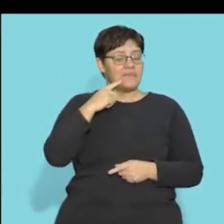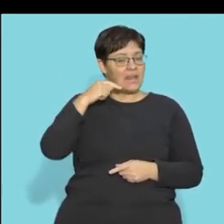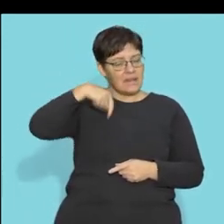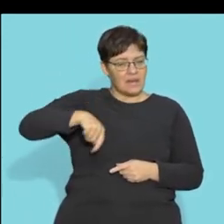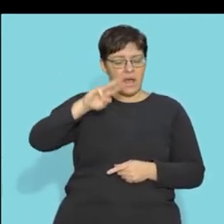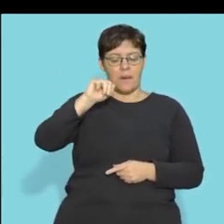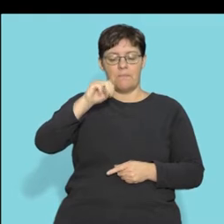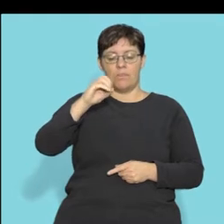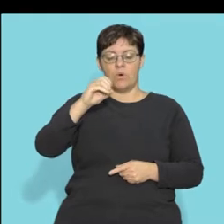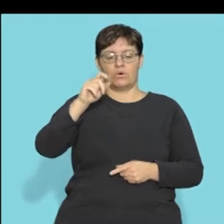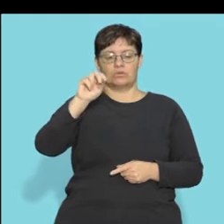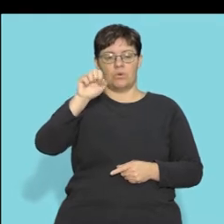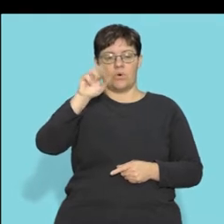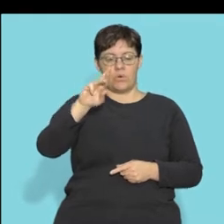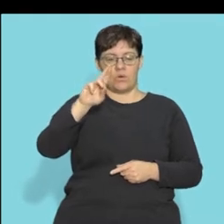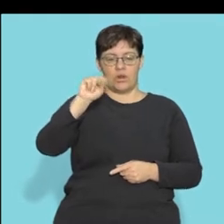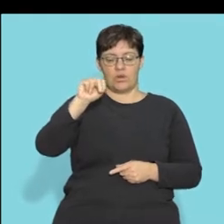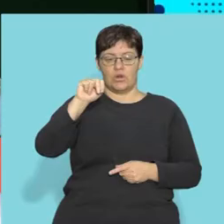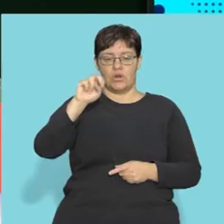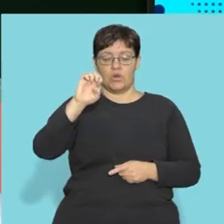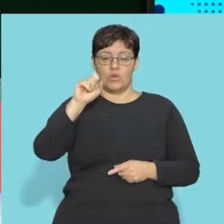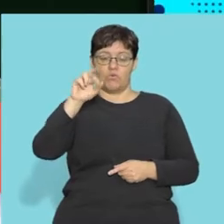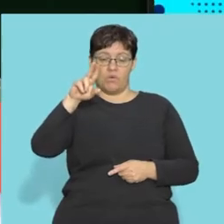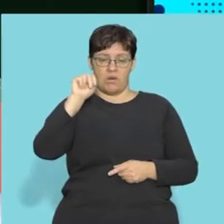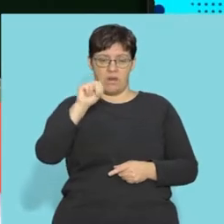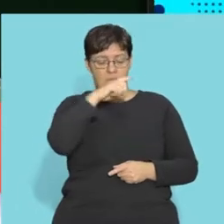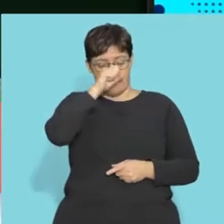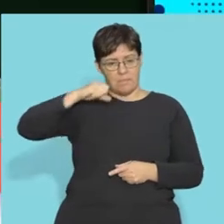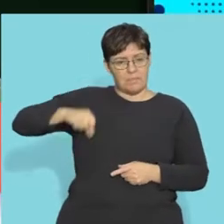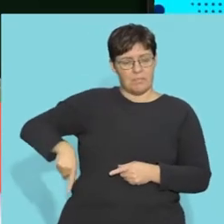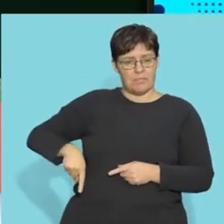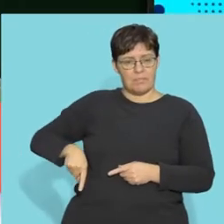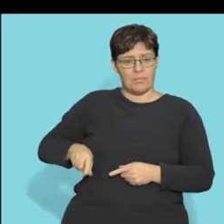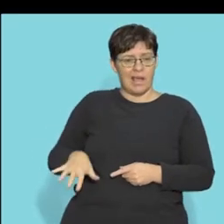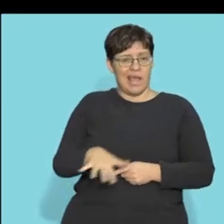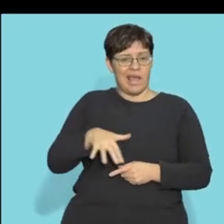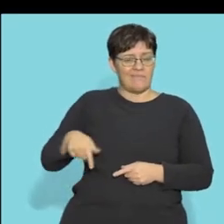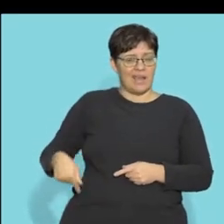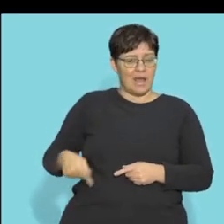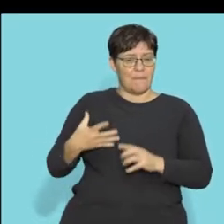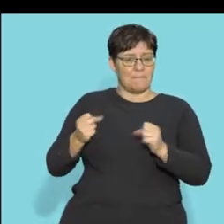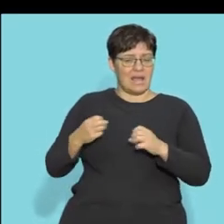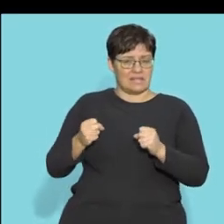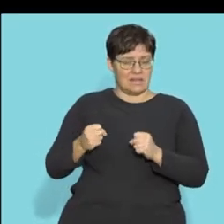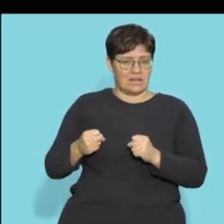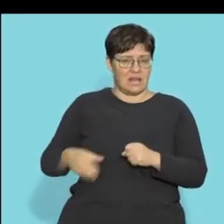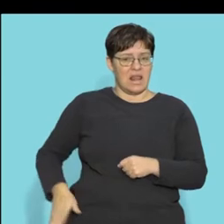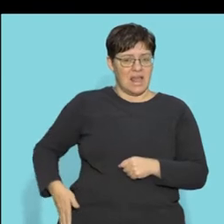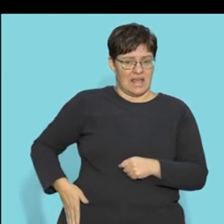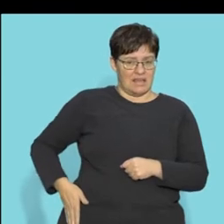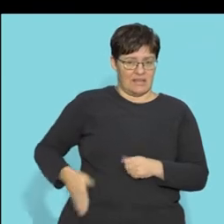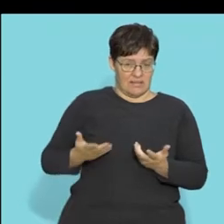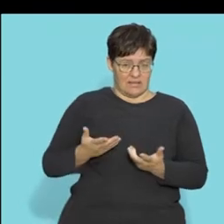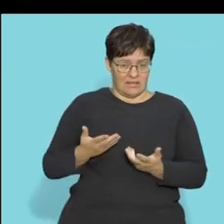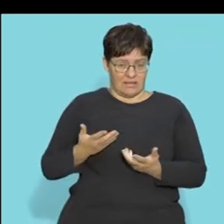it to the motor neuron. The motor neuron will then send an impulse to the effector, which is now the muscle.